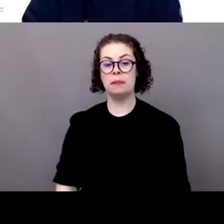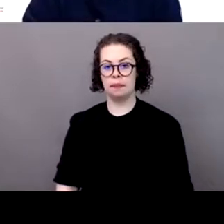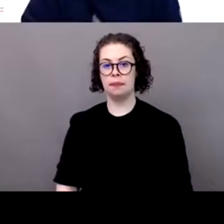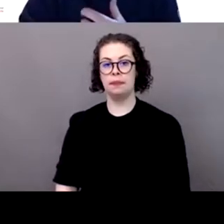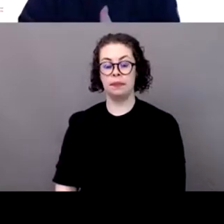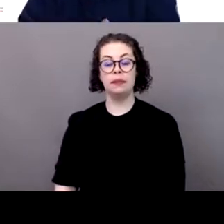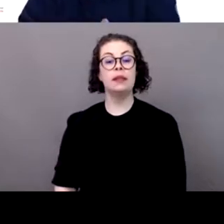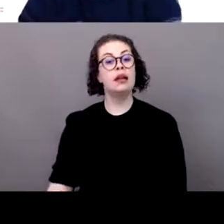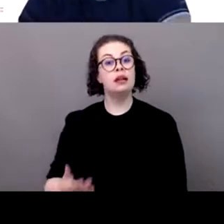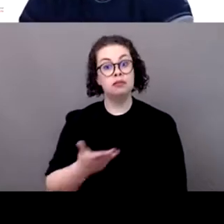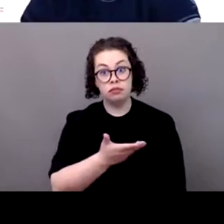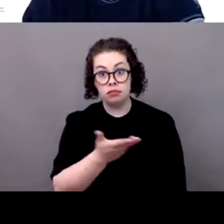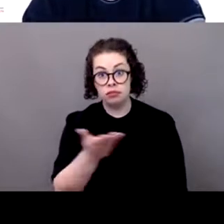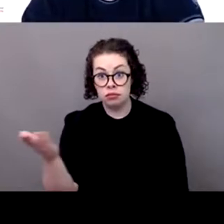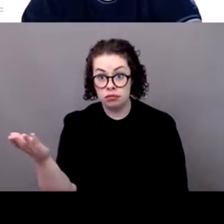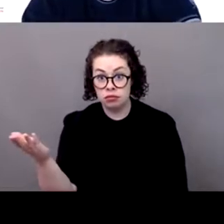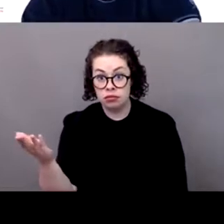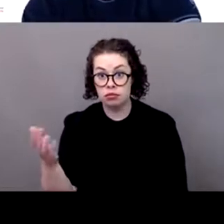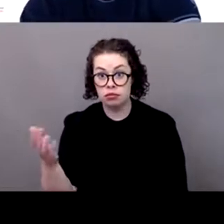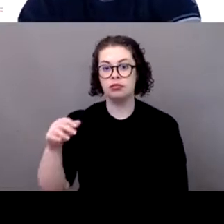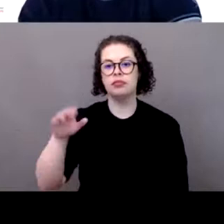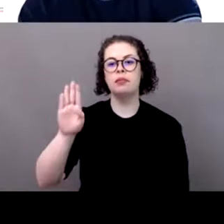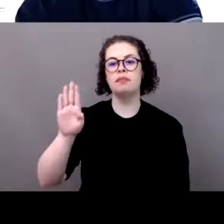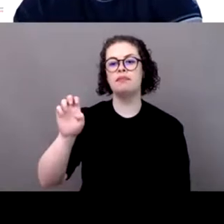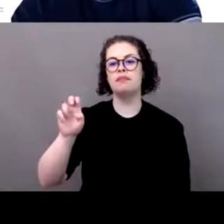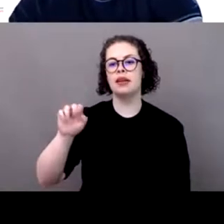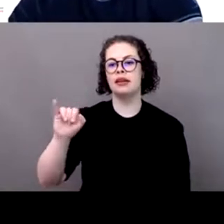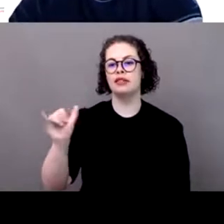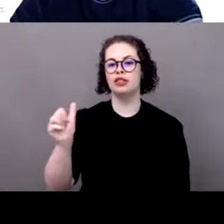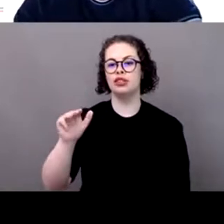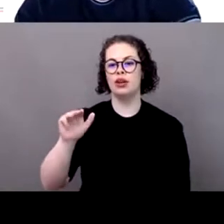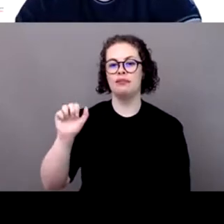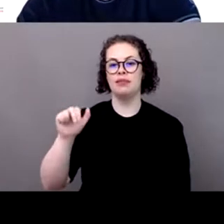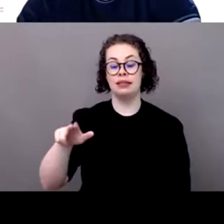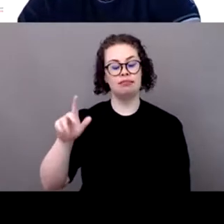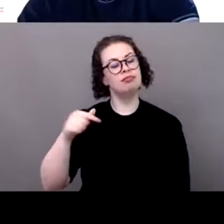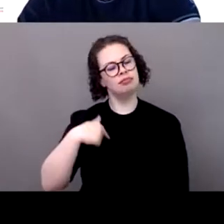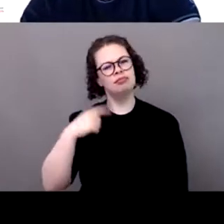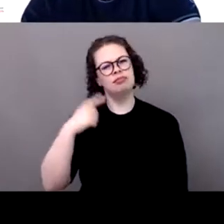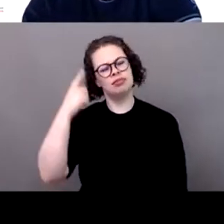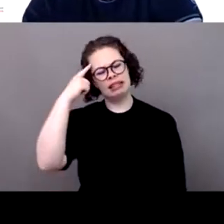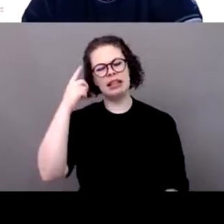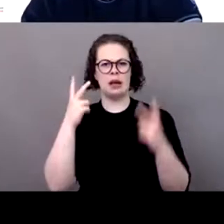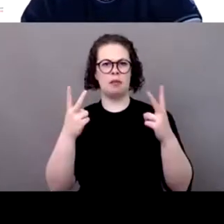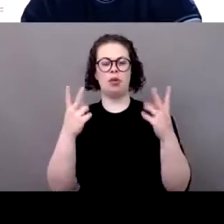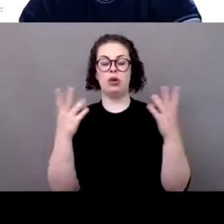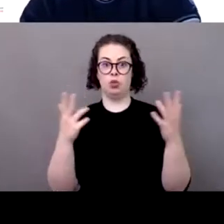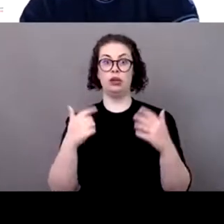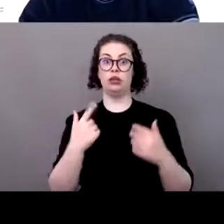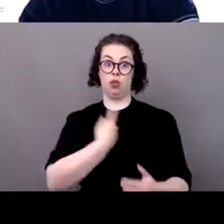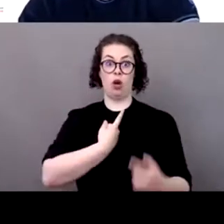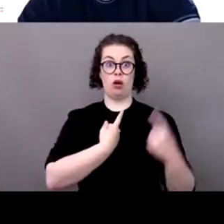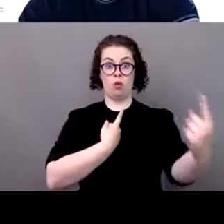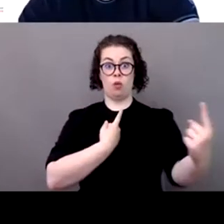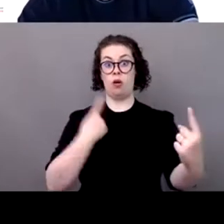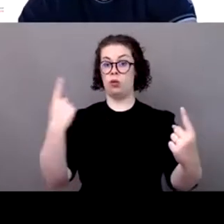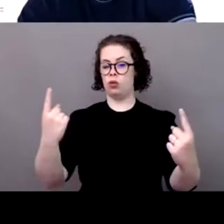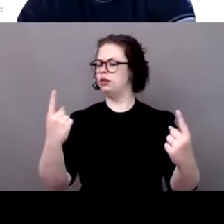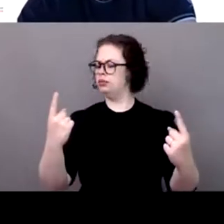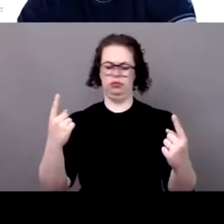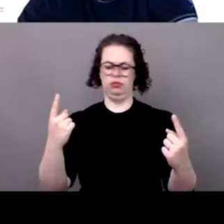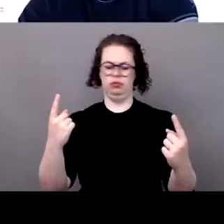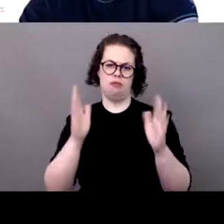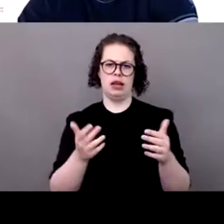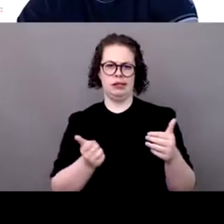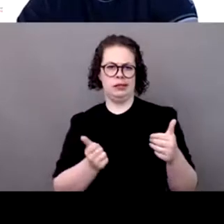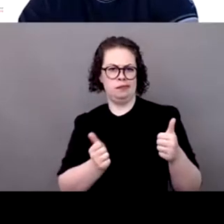comment on the importance of the value of partnership working and the role of outdoor sports, of the